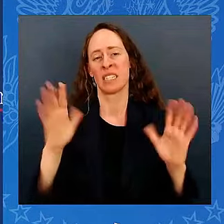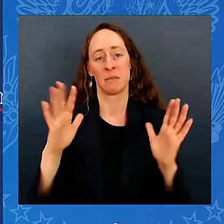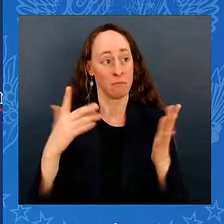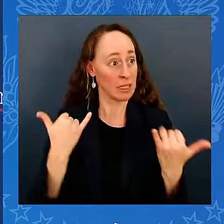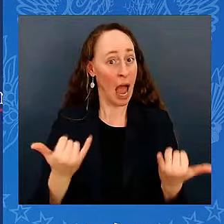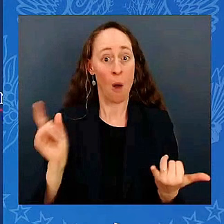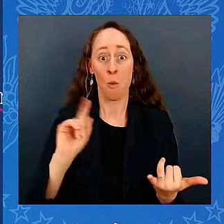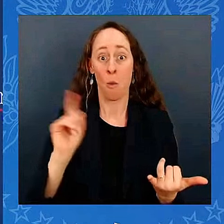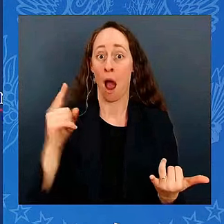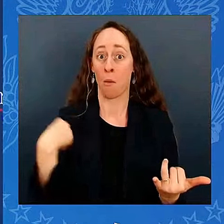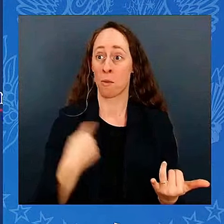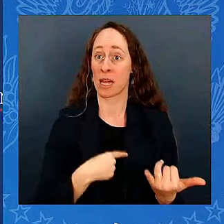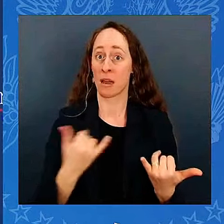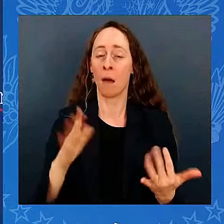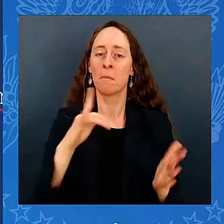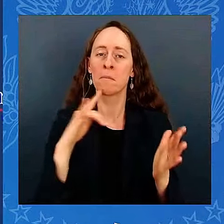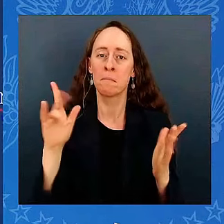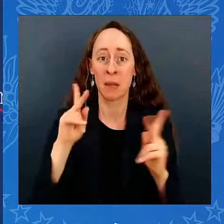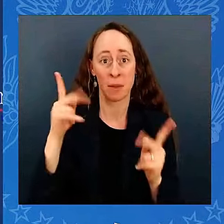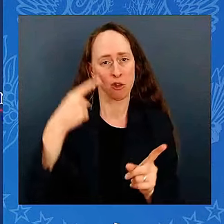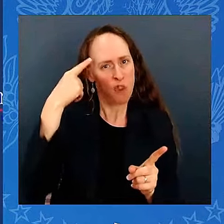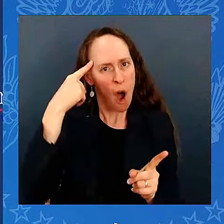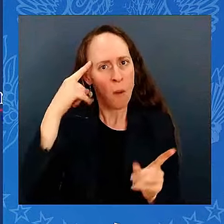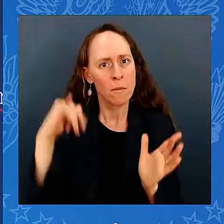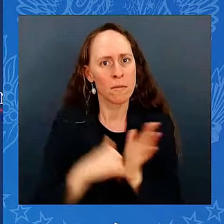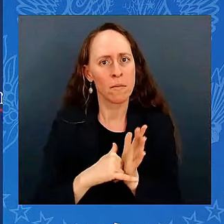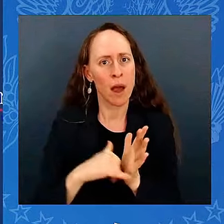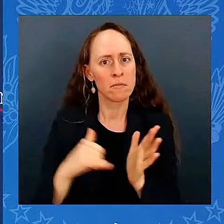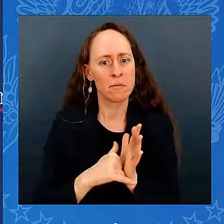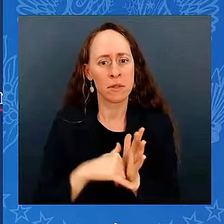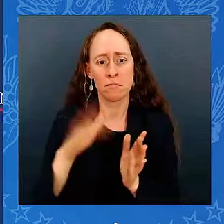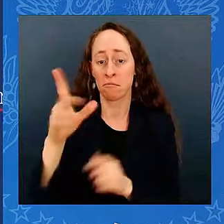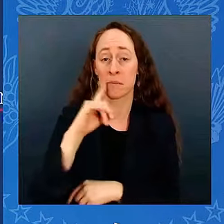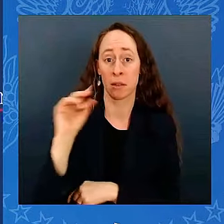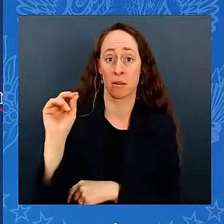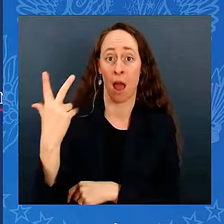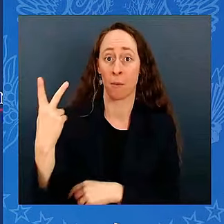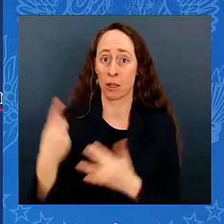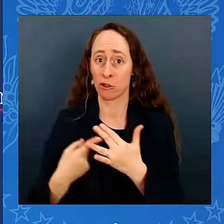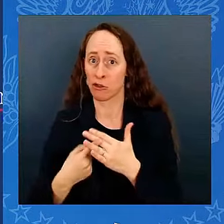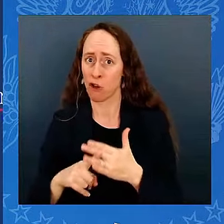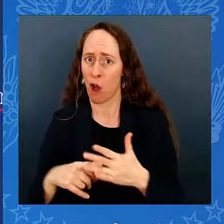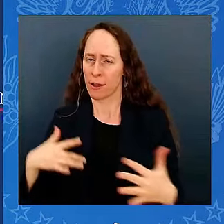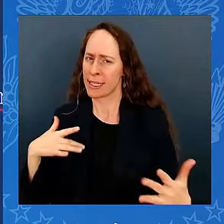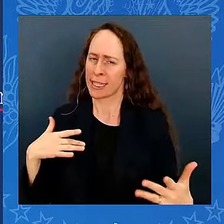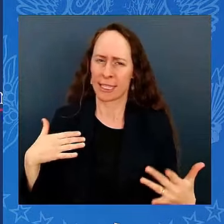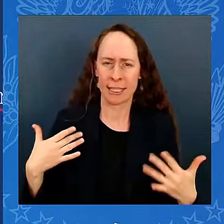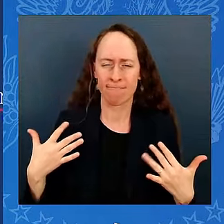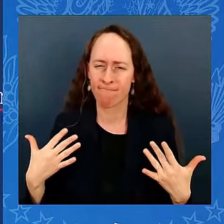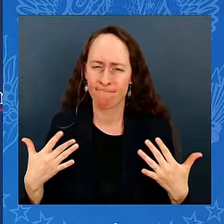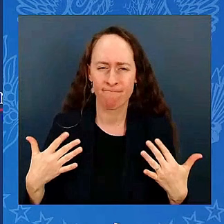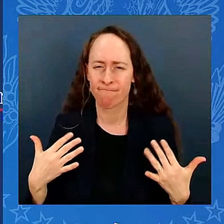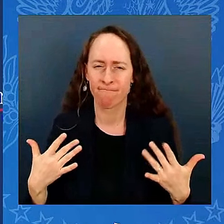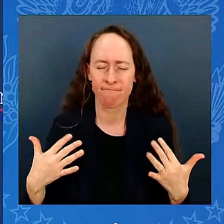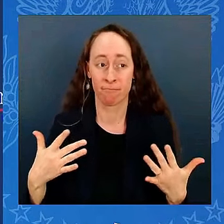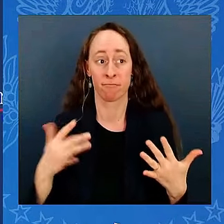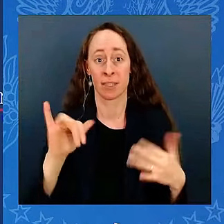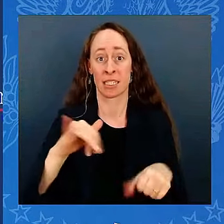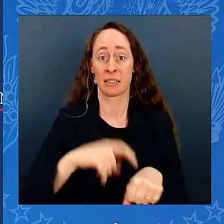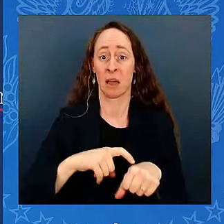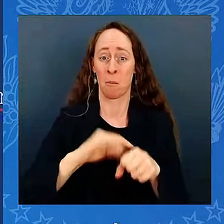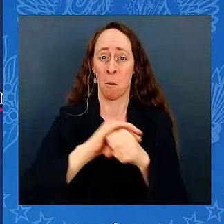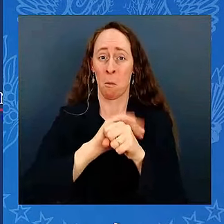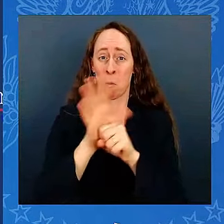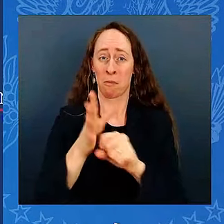3,000 people a day were dying of COVID. 3,000 a day. Millions of Americans lost their jobs, their businesses, and the